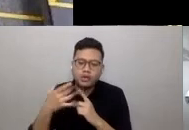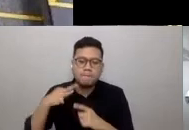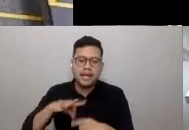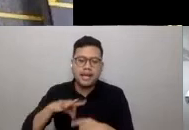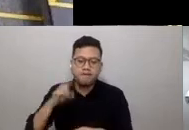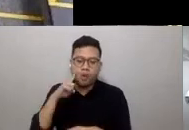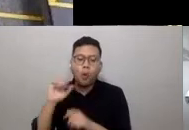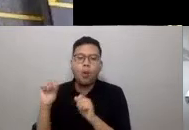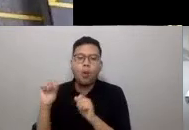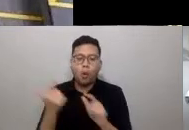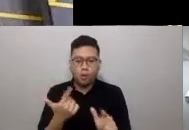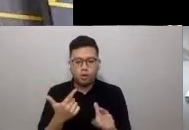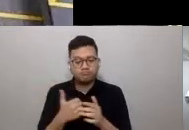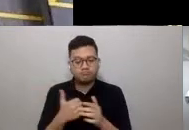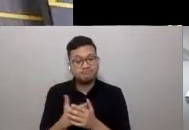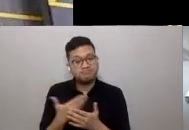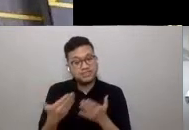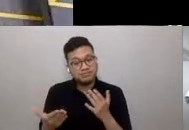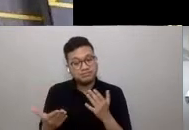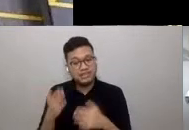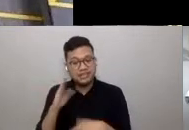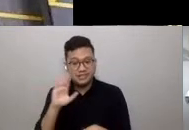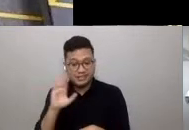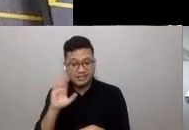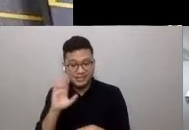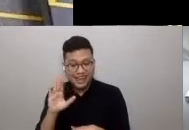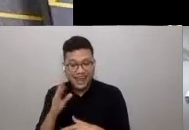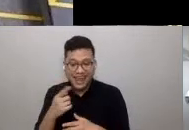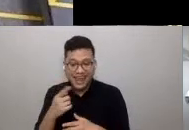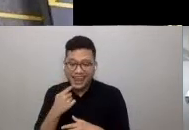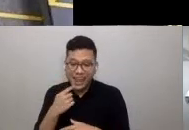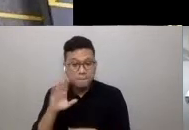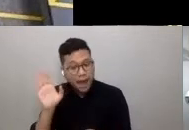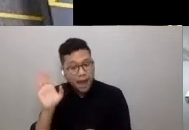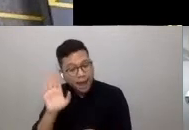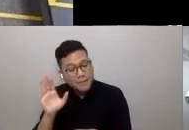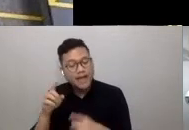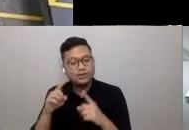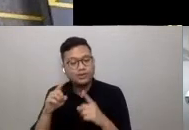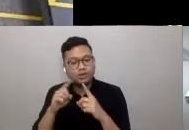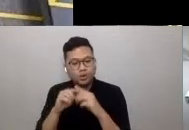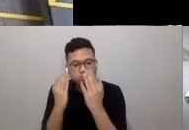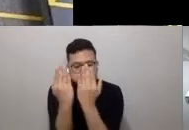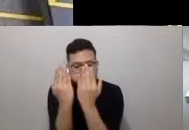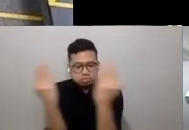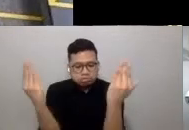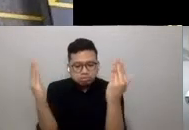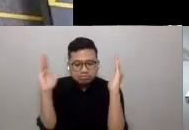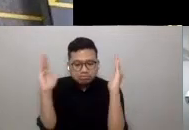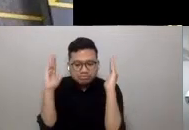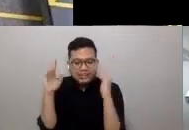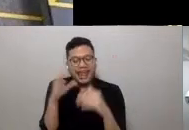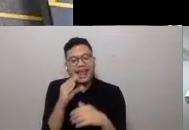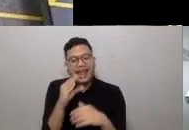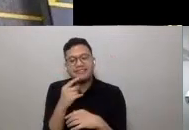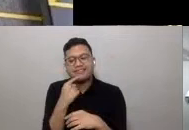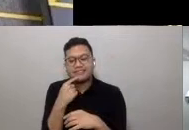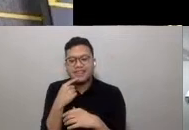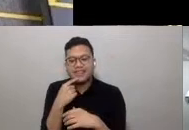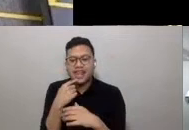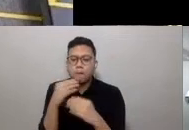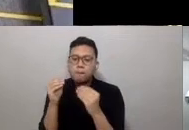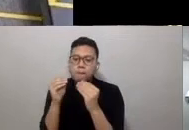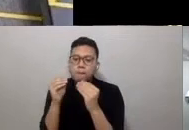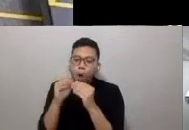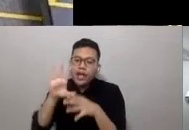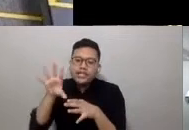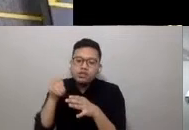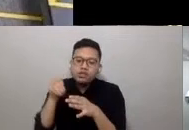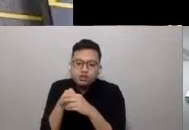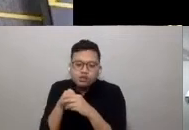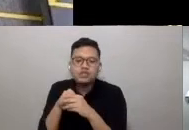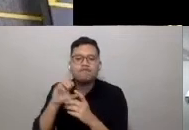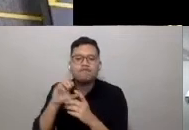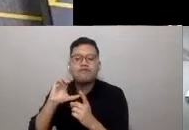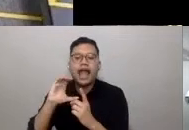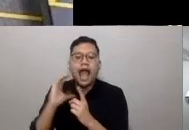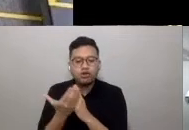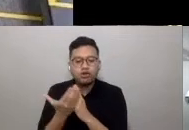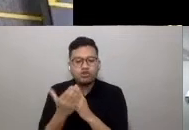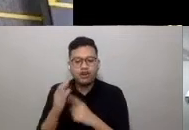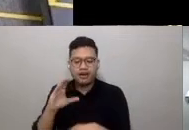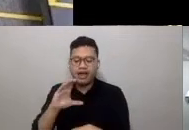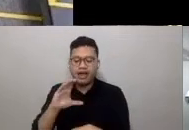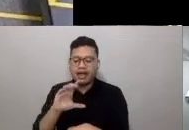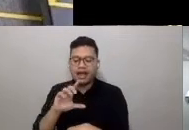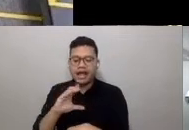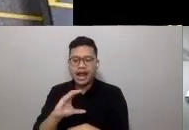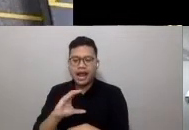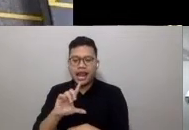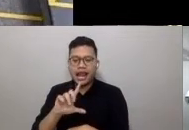goodbye to confined petri dishes of disease, and hello to porous, inclusive, cultural clusters that